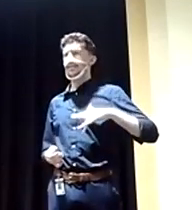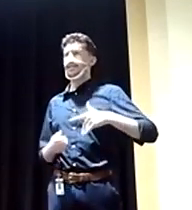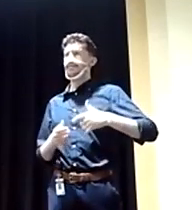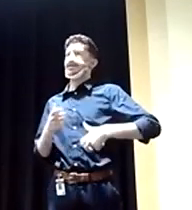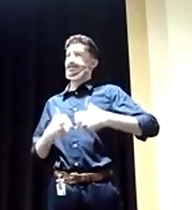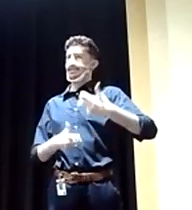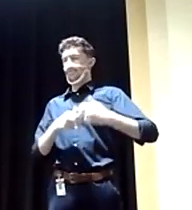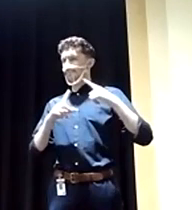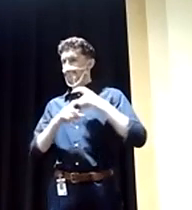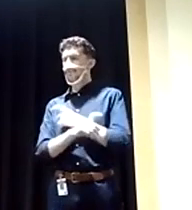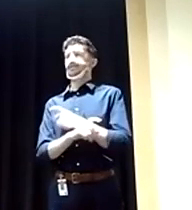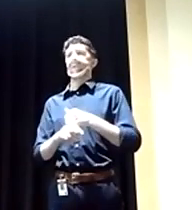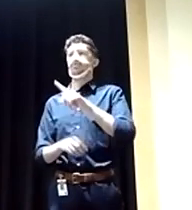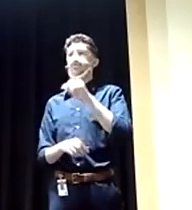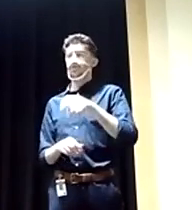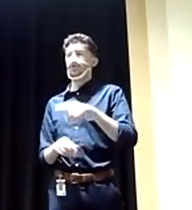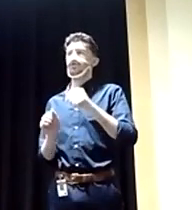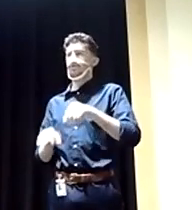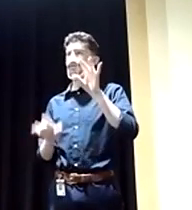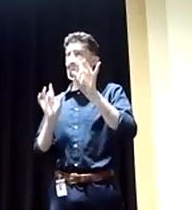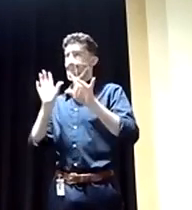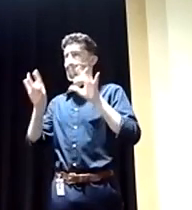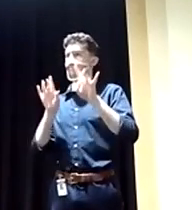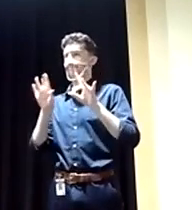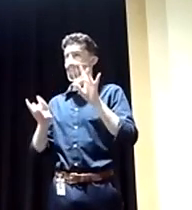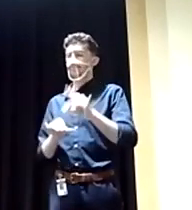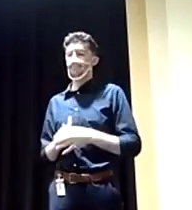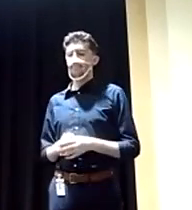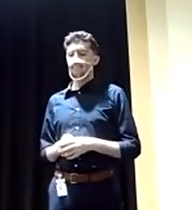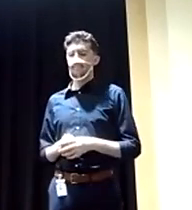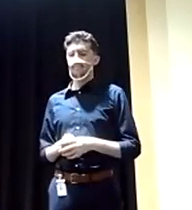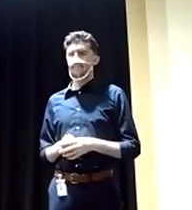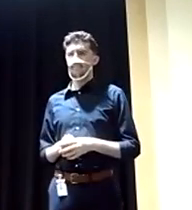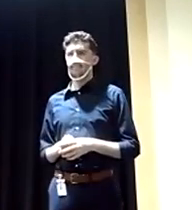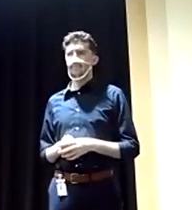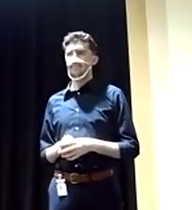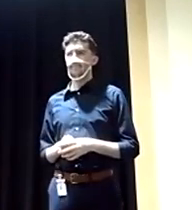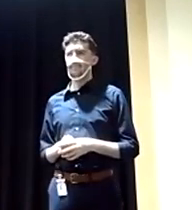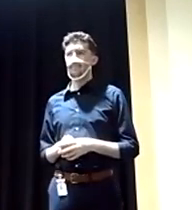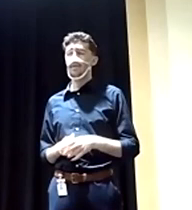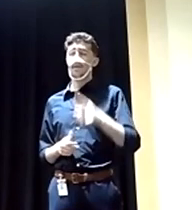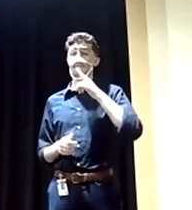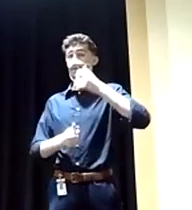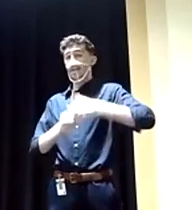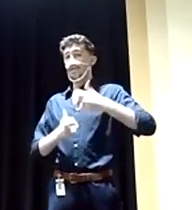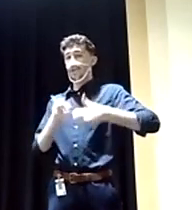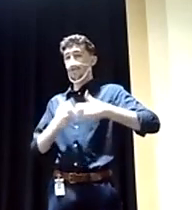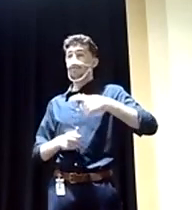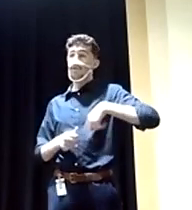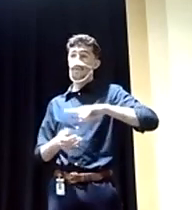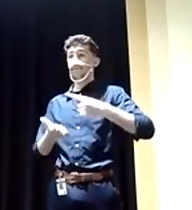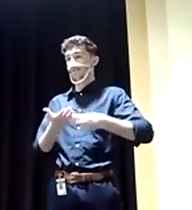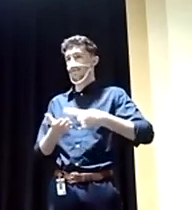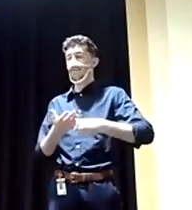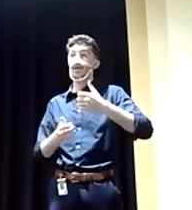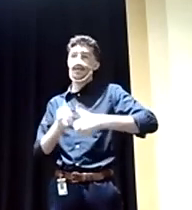appreciated this forum. On every issue that we've discussed, and every issue that we